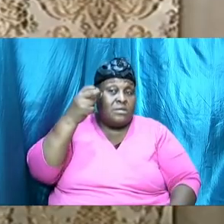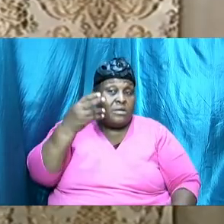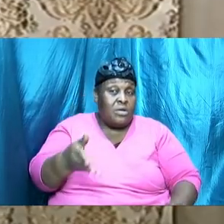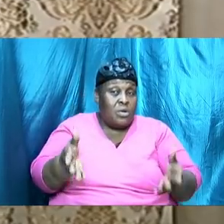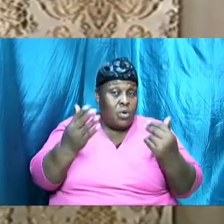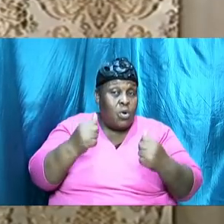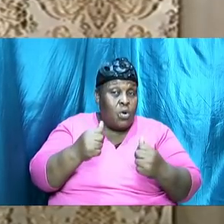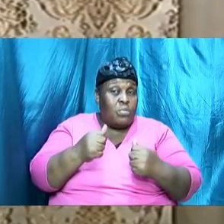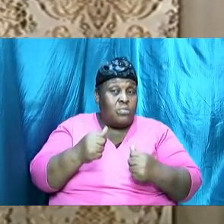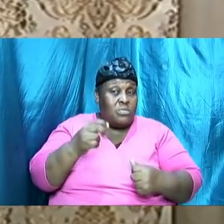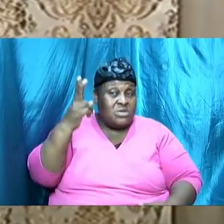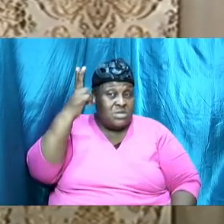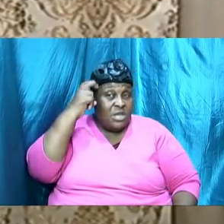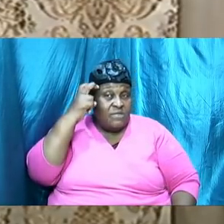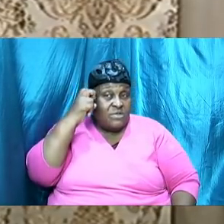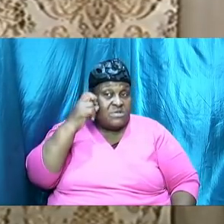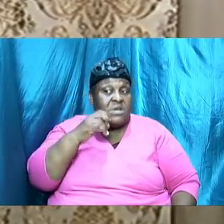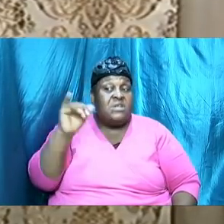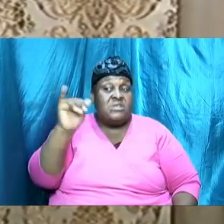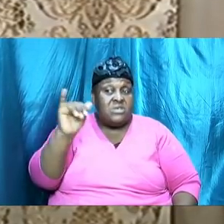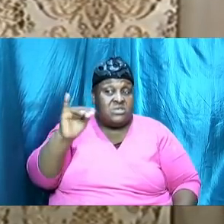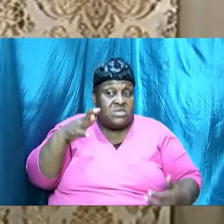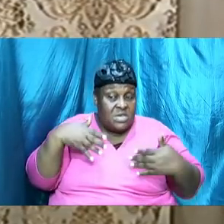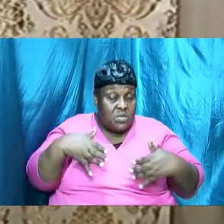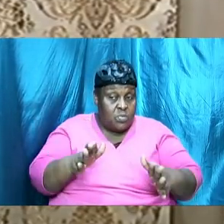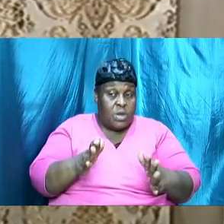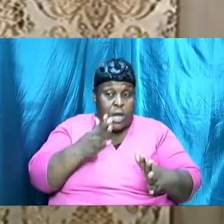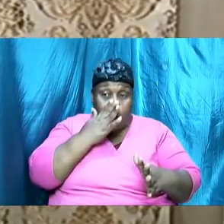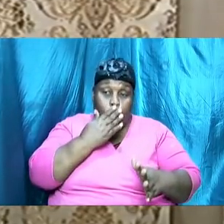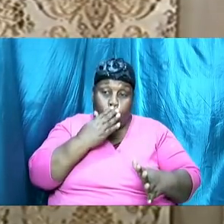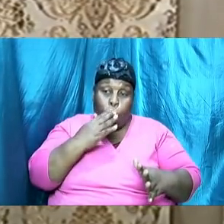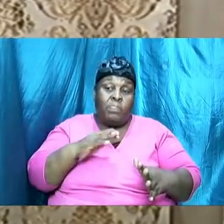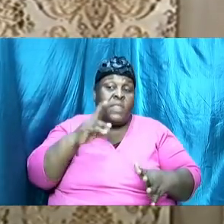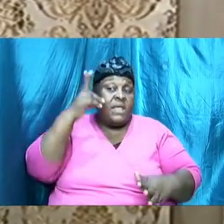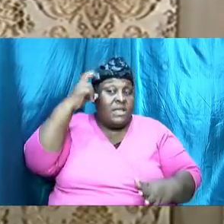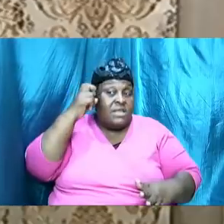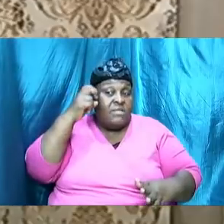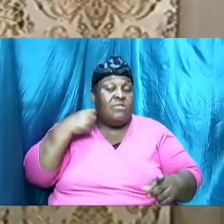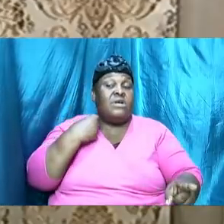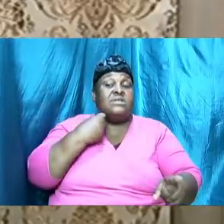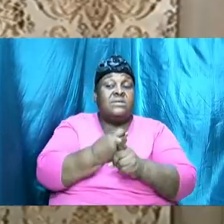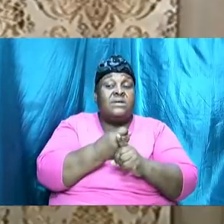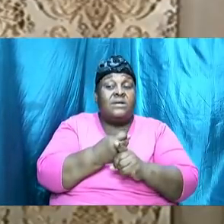in the same way that the adversary attacked